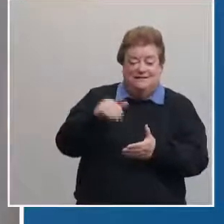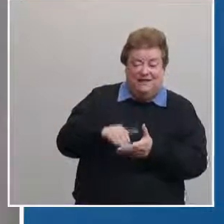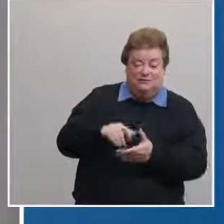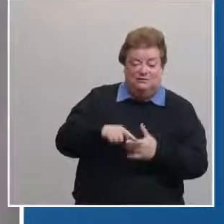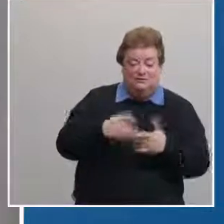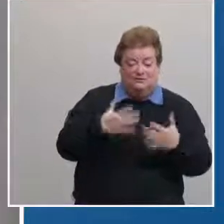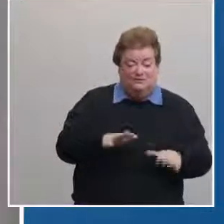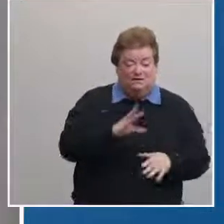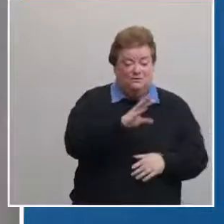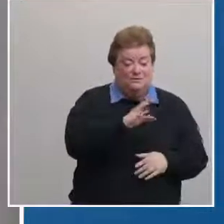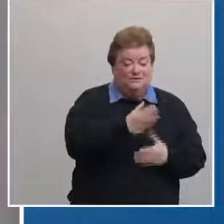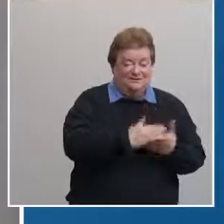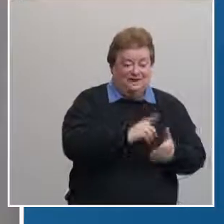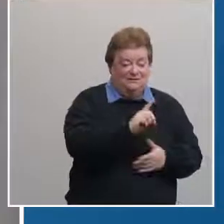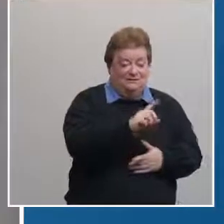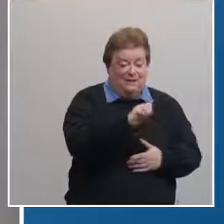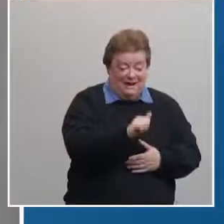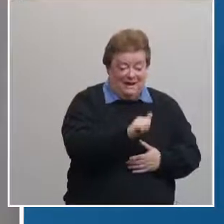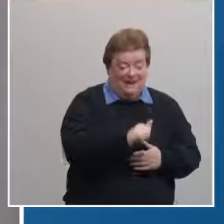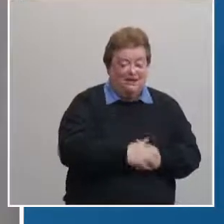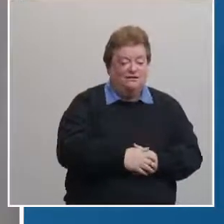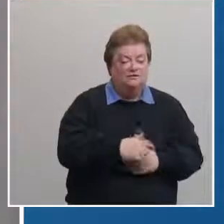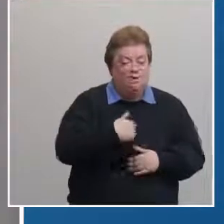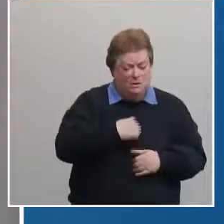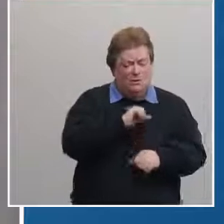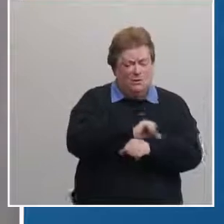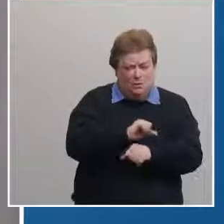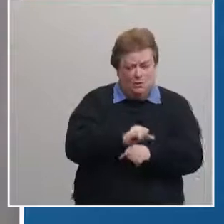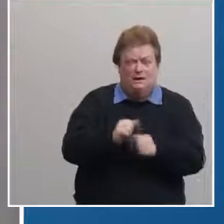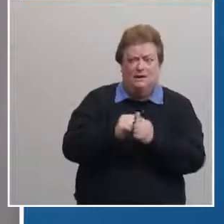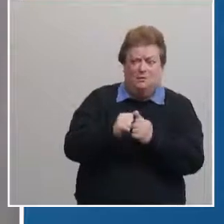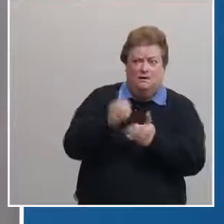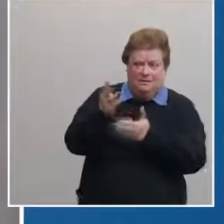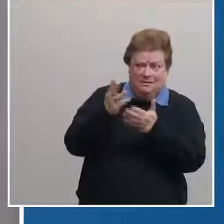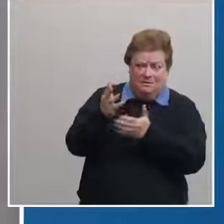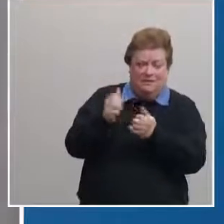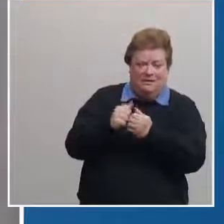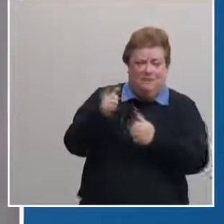so we're working through that um and we'll see